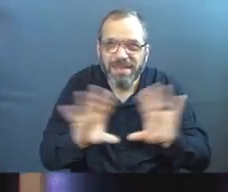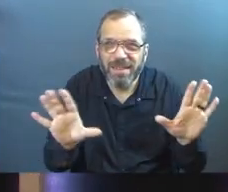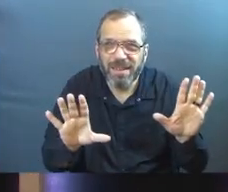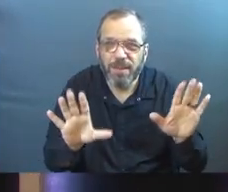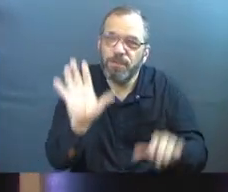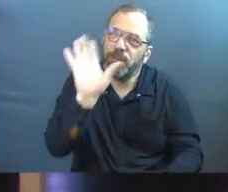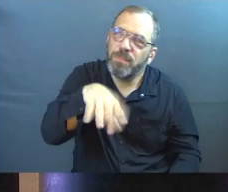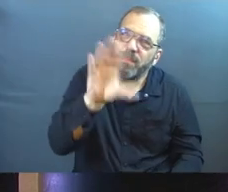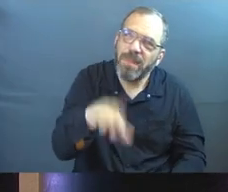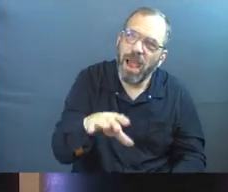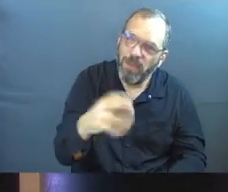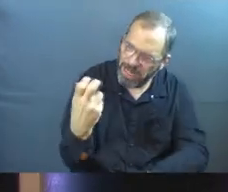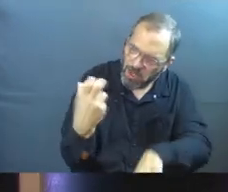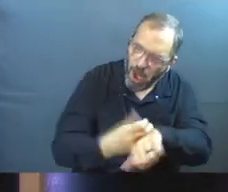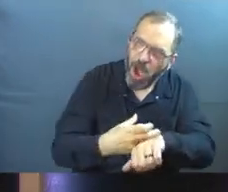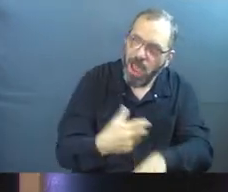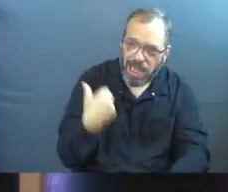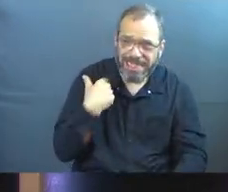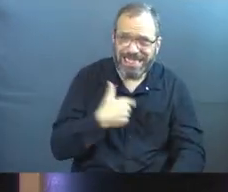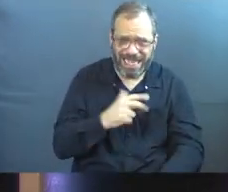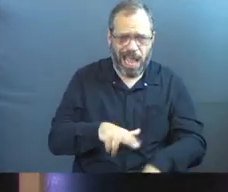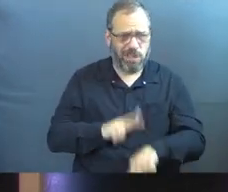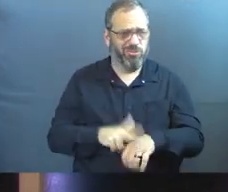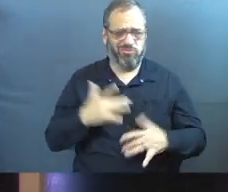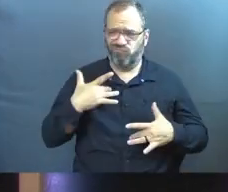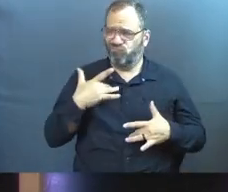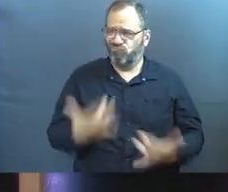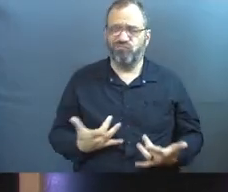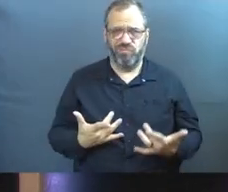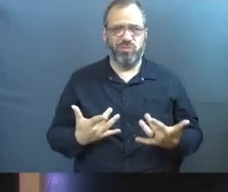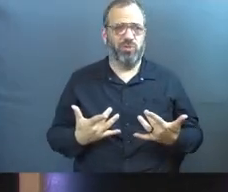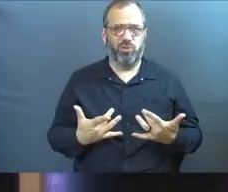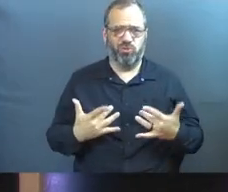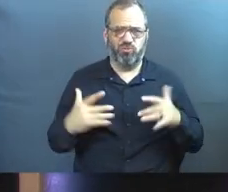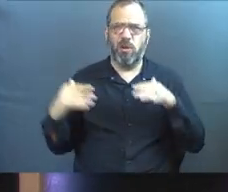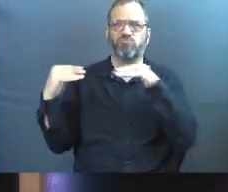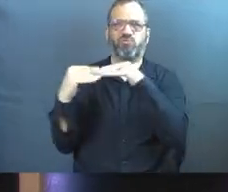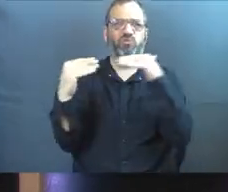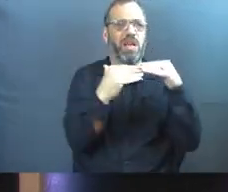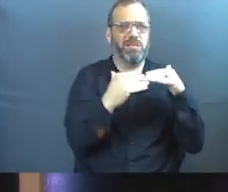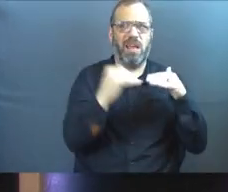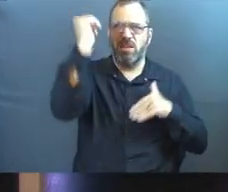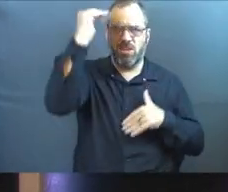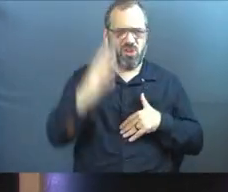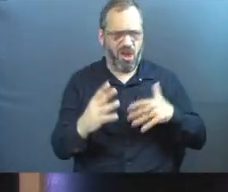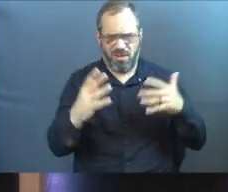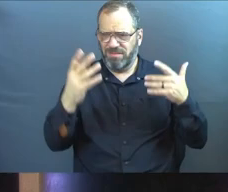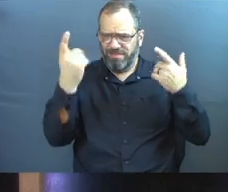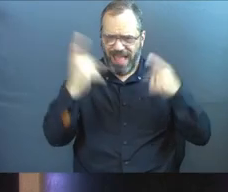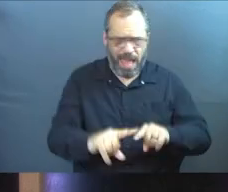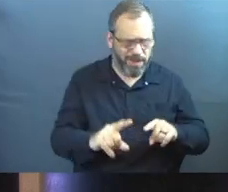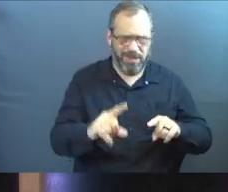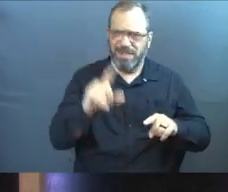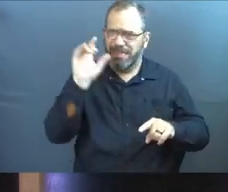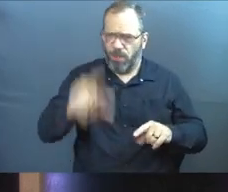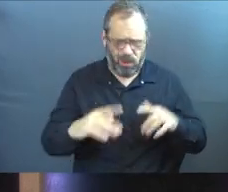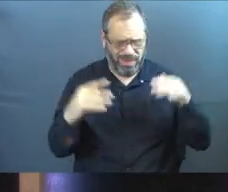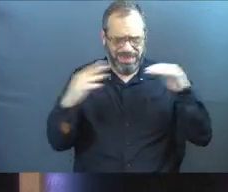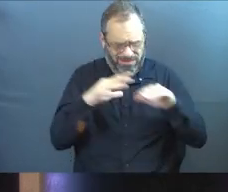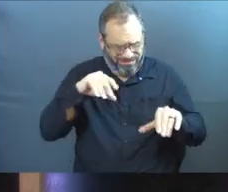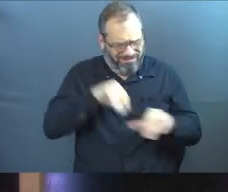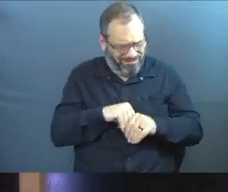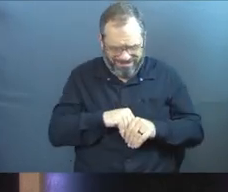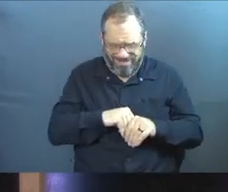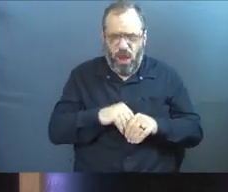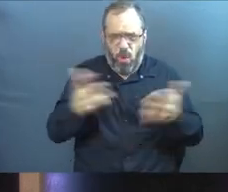And it's tough because we have a natural impulse toward justice. And that's God given. That's supposed to be in us.